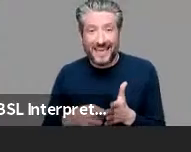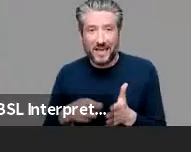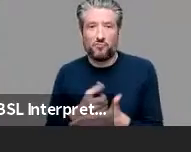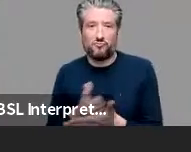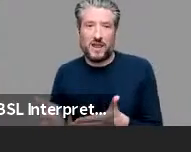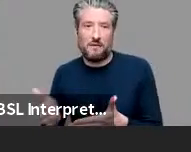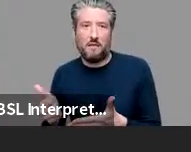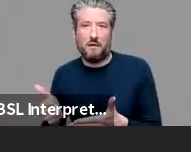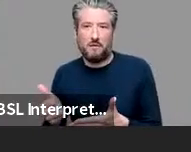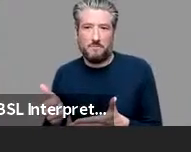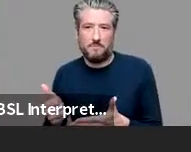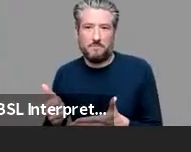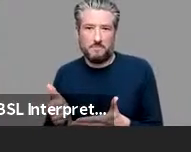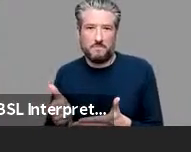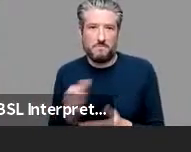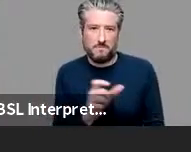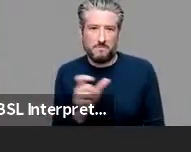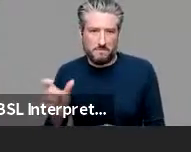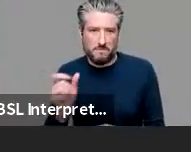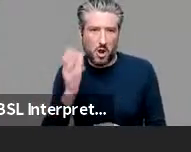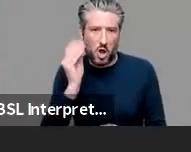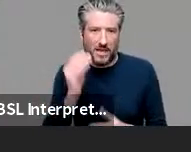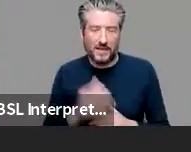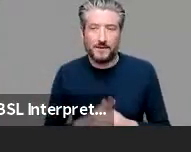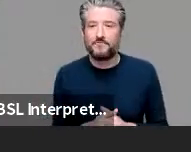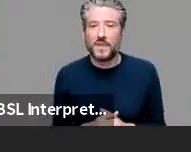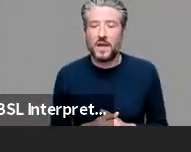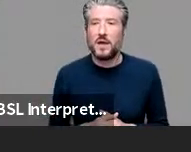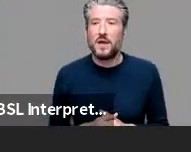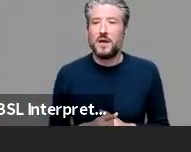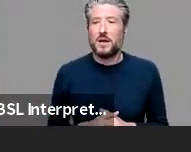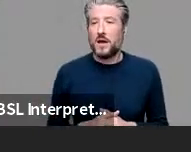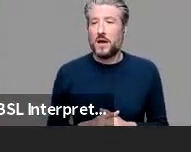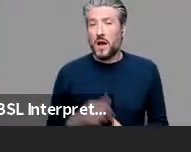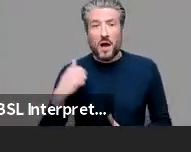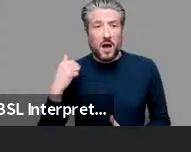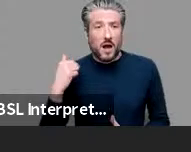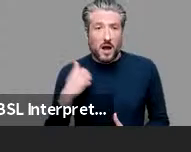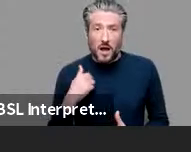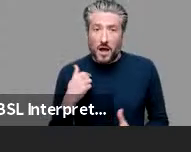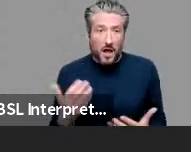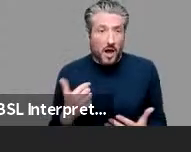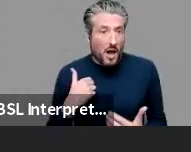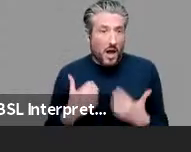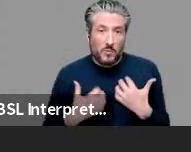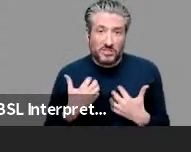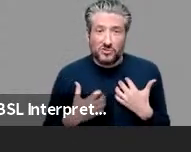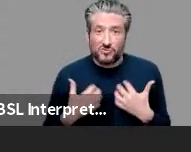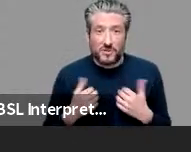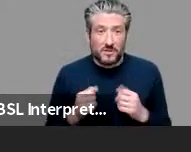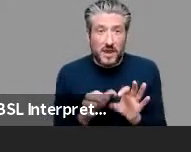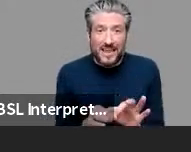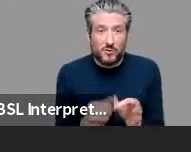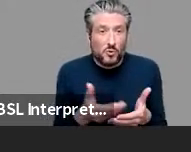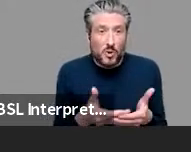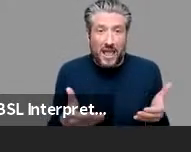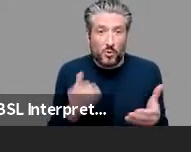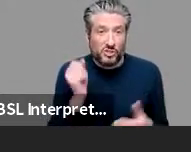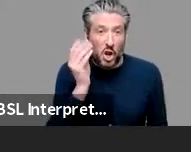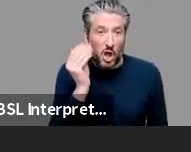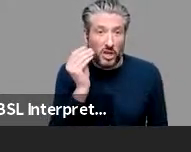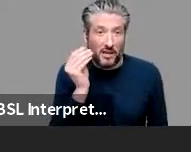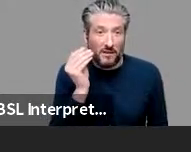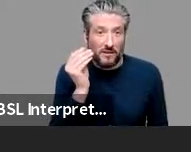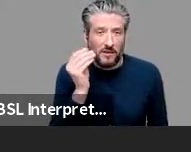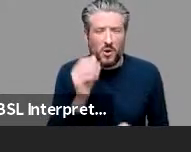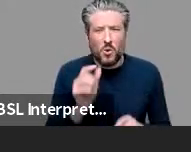but um i didn't get interested in learning because i was interested in language learning weirdly enough i got interested in learning for